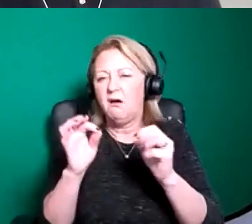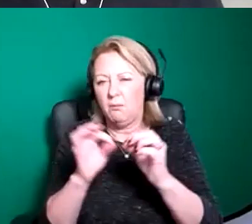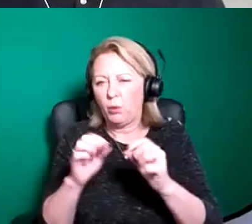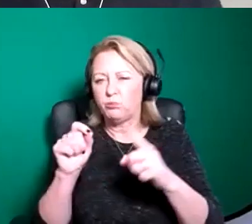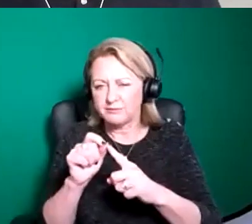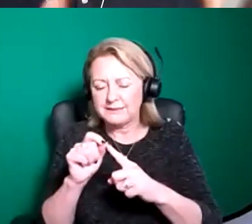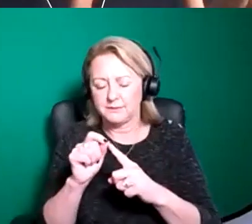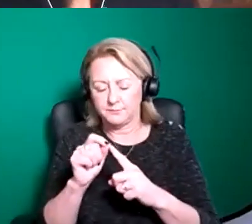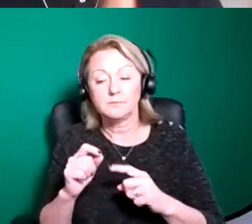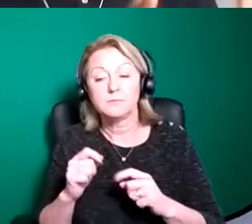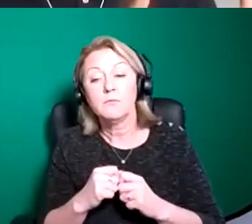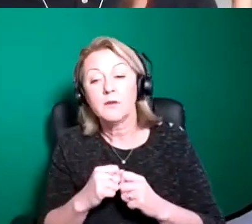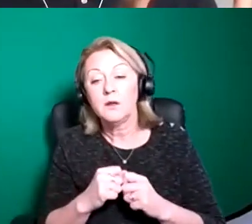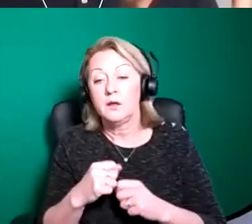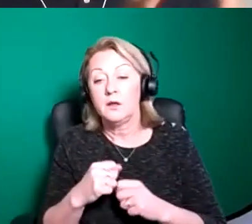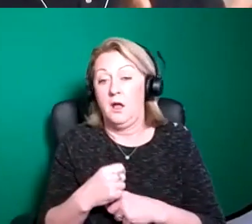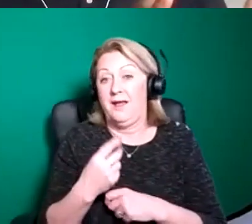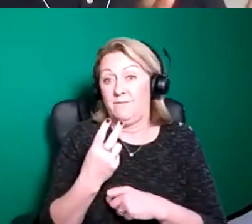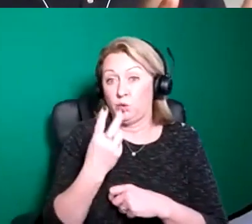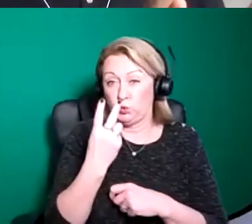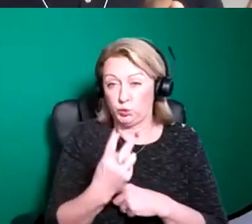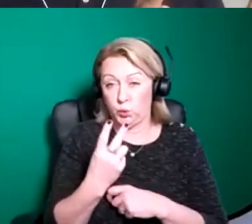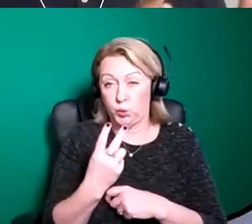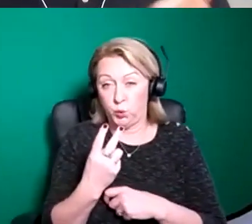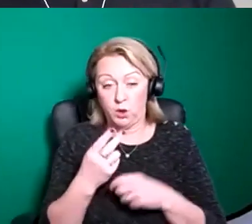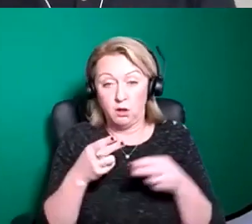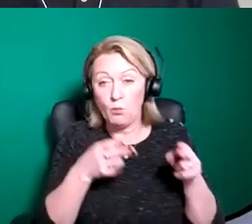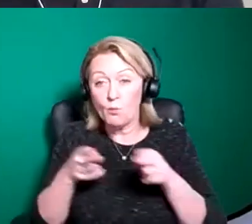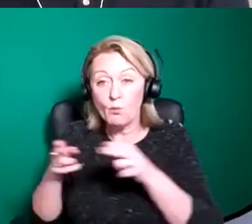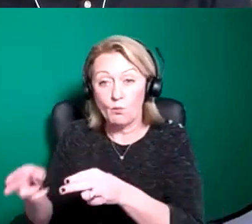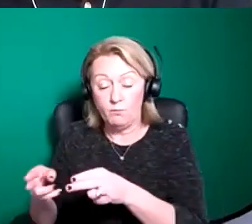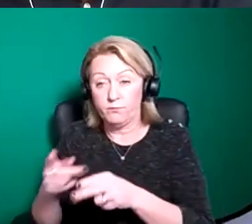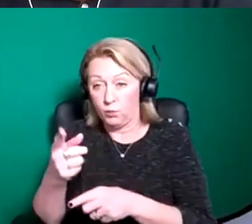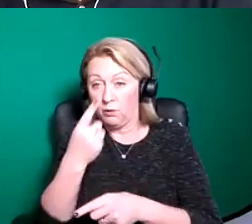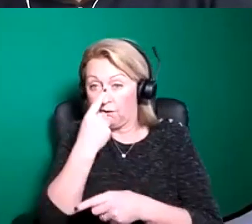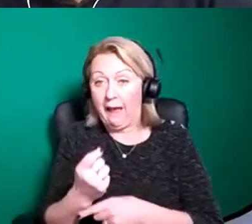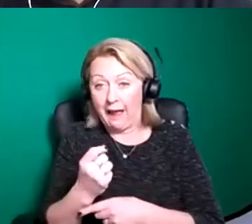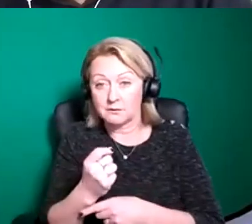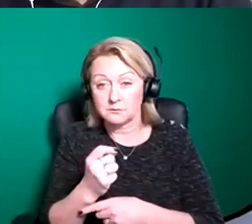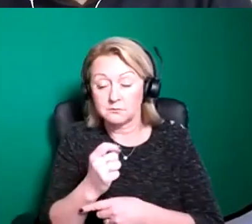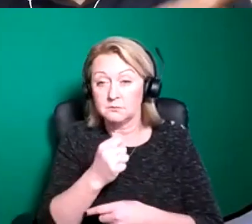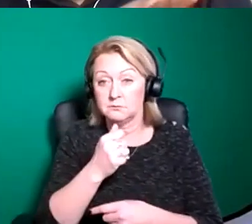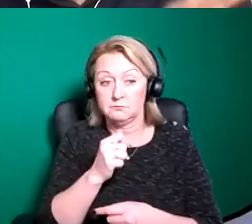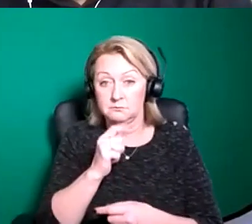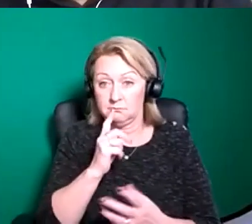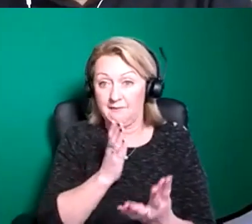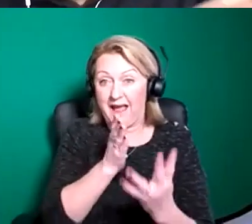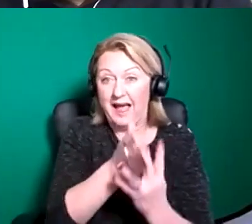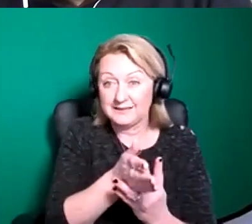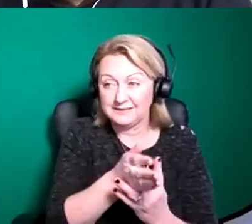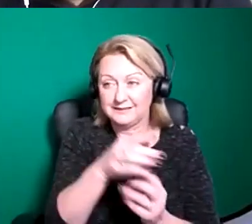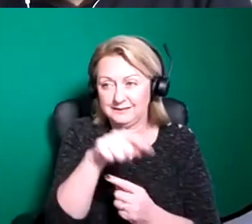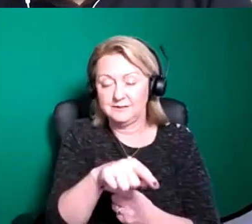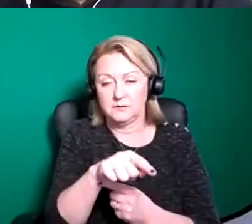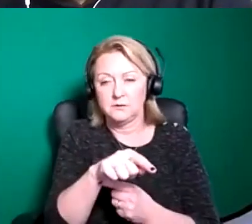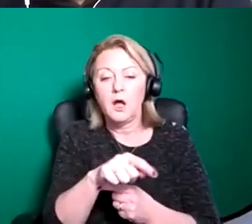for artists we have uh two main kind of open access kind of strands of work and the first of which is our uh creation and